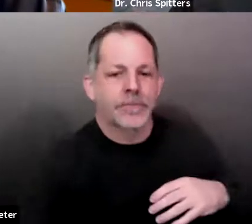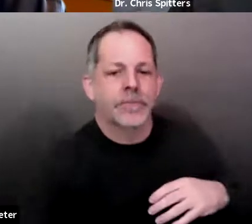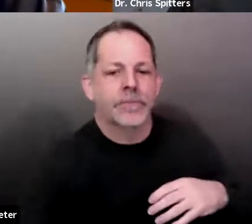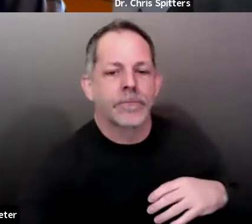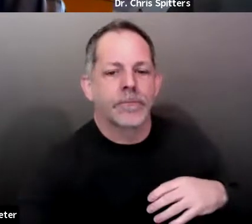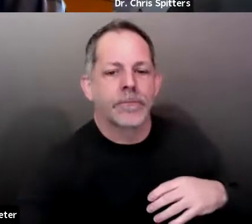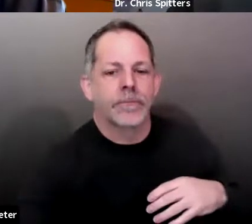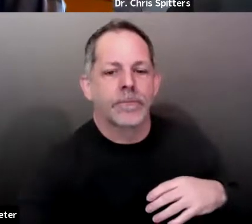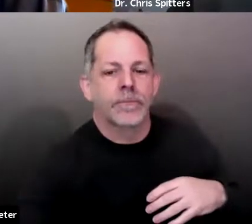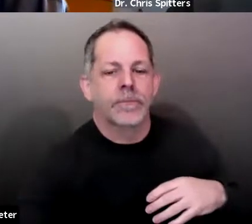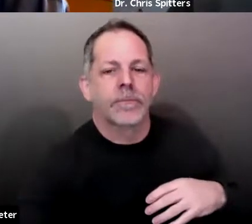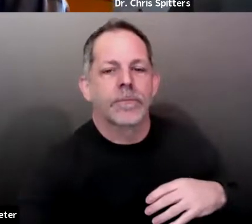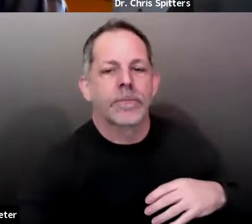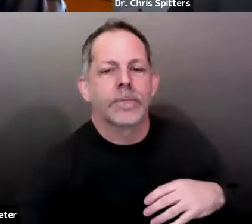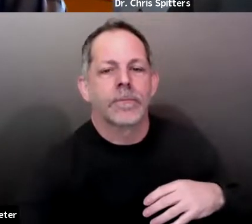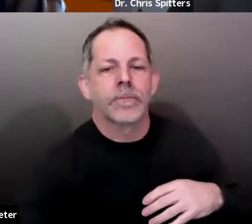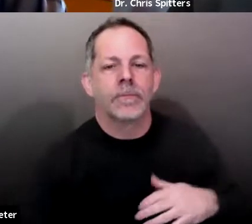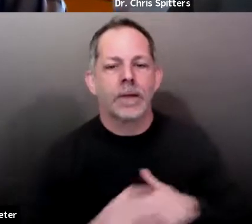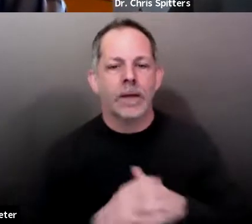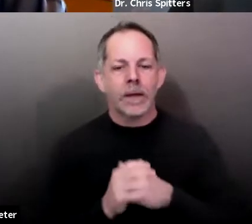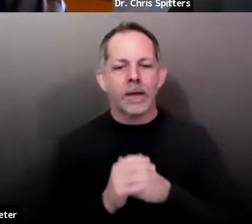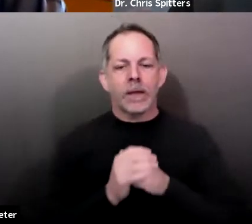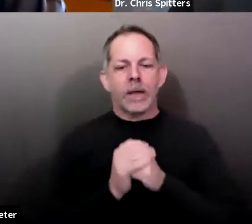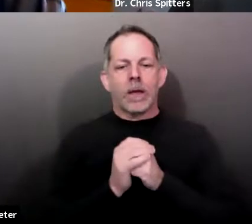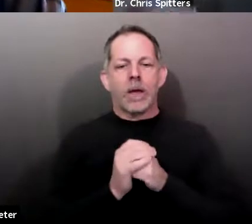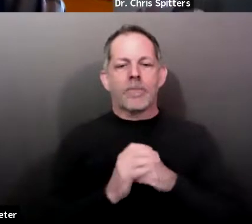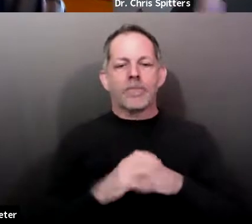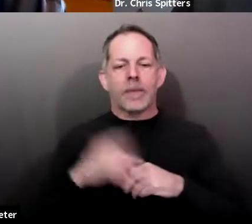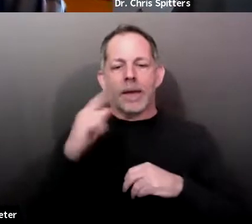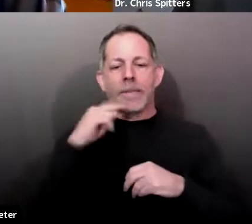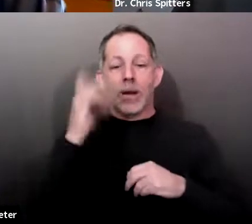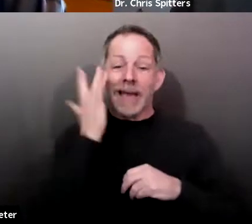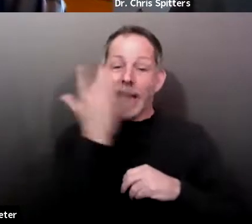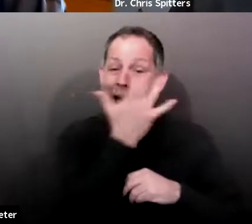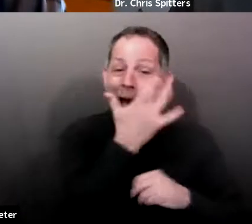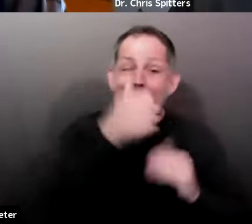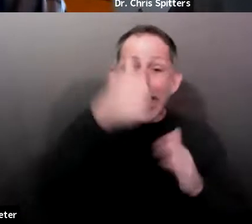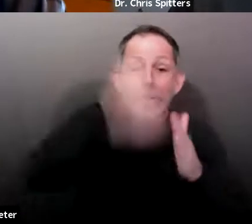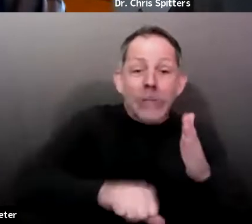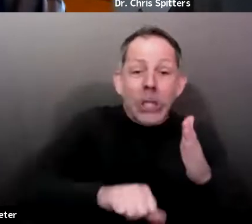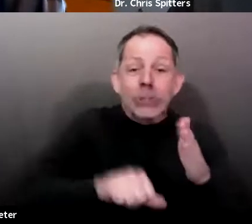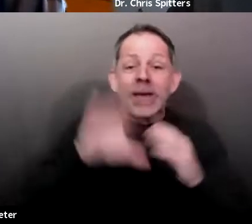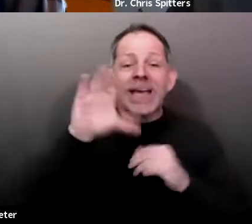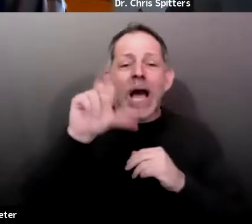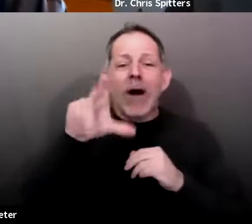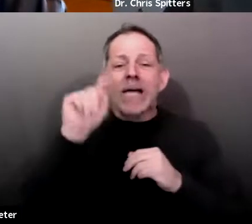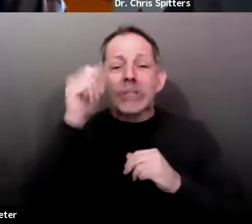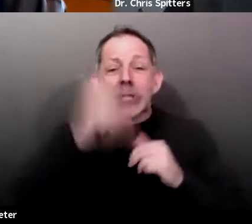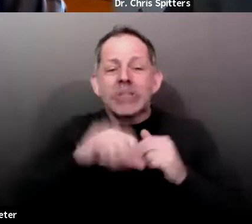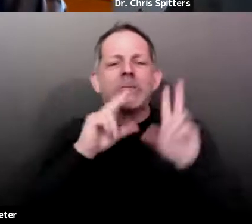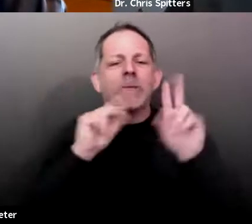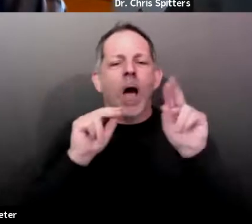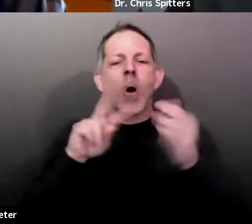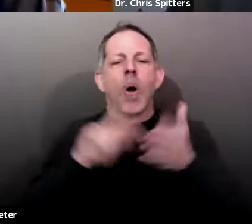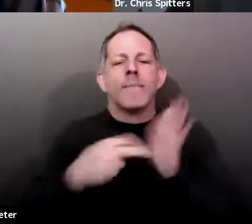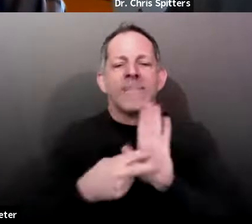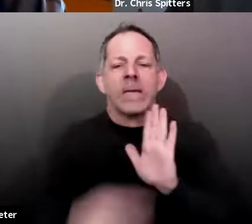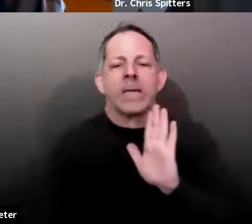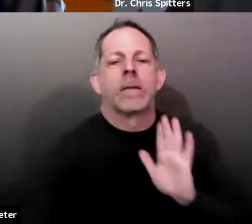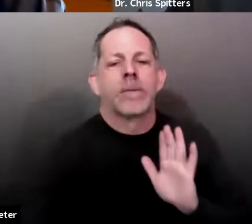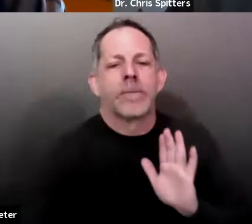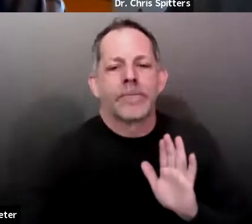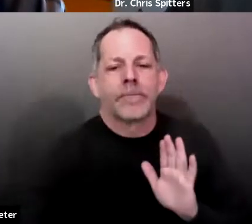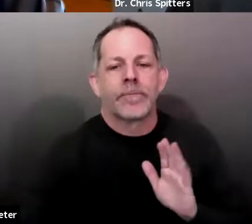cataract surgery and things replaced. These are people with, I think, with functional